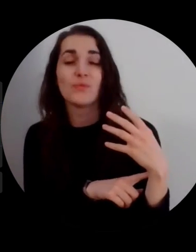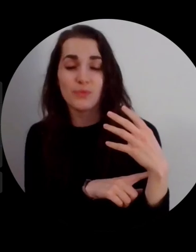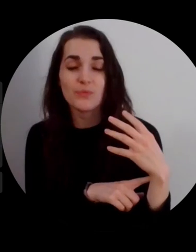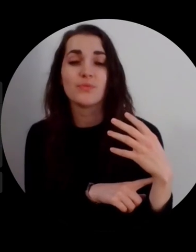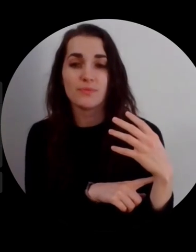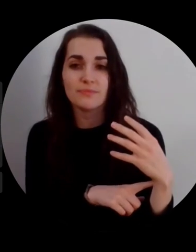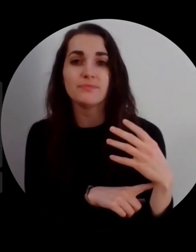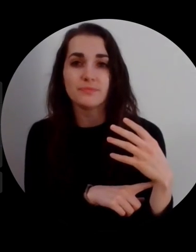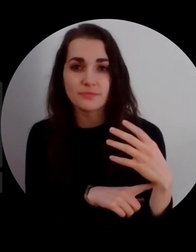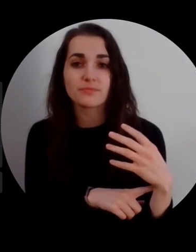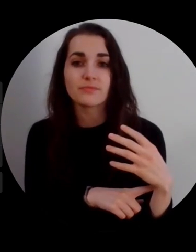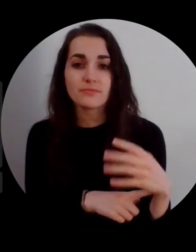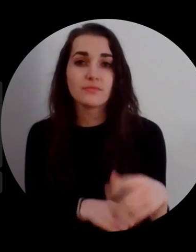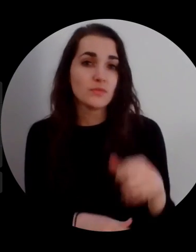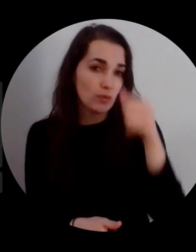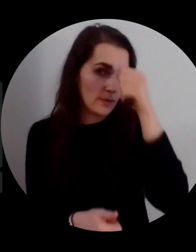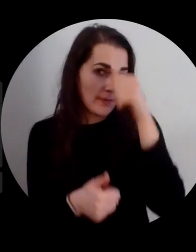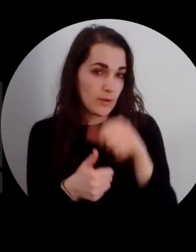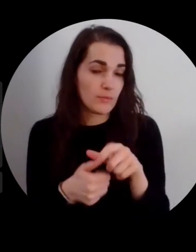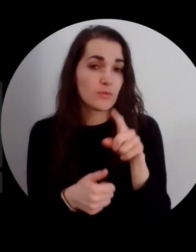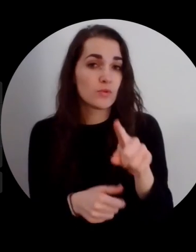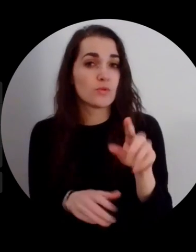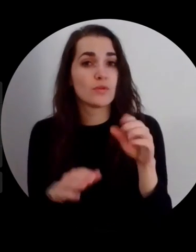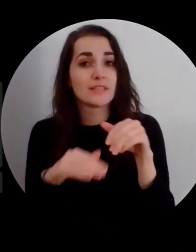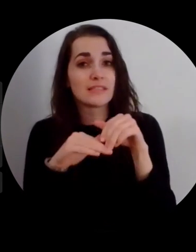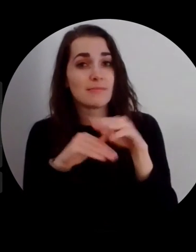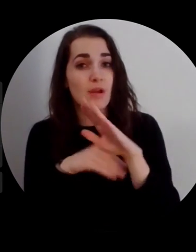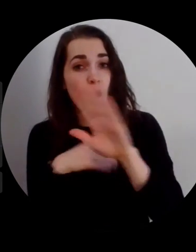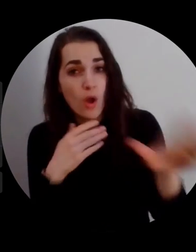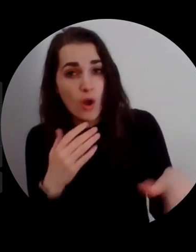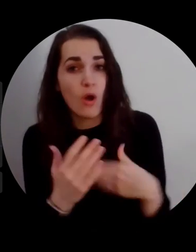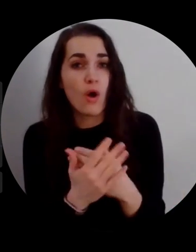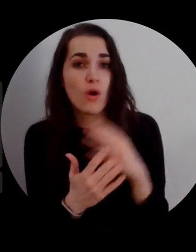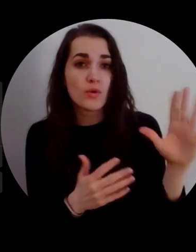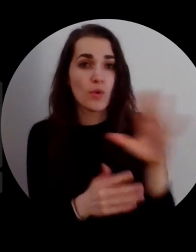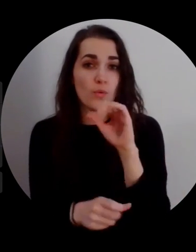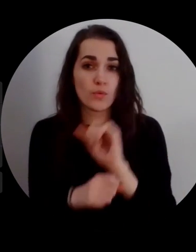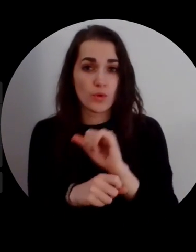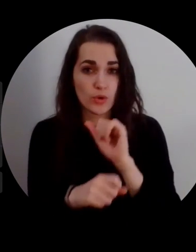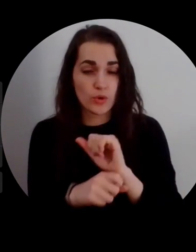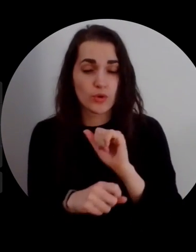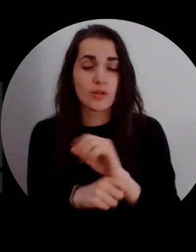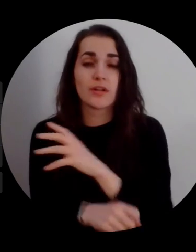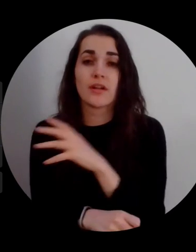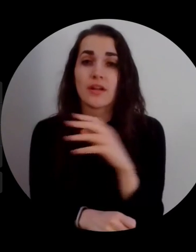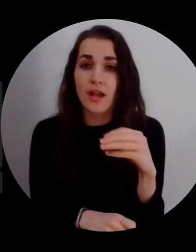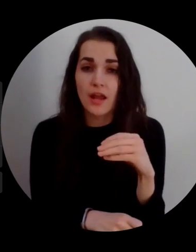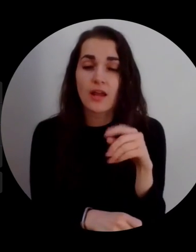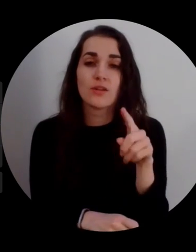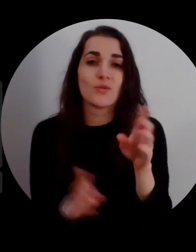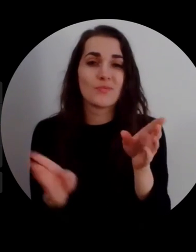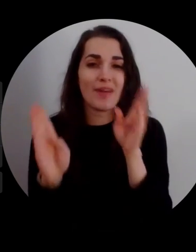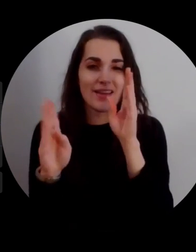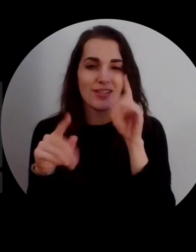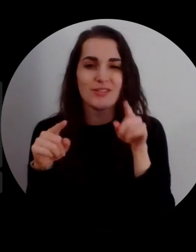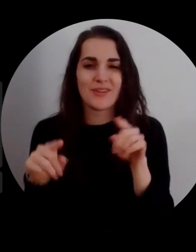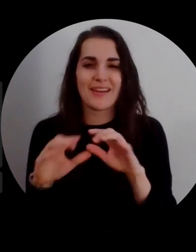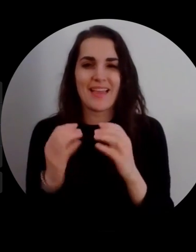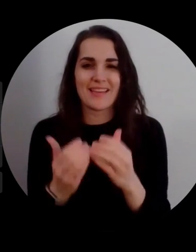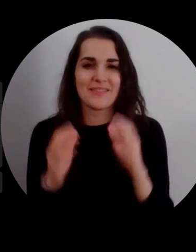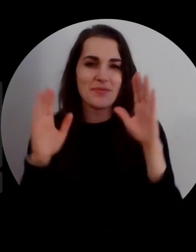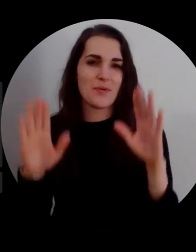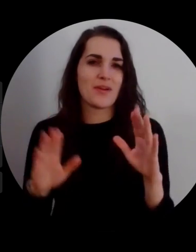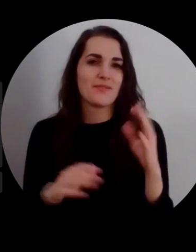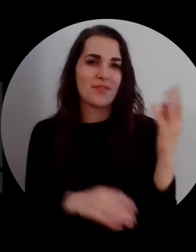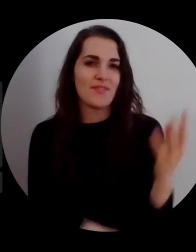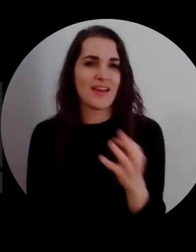And as a reminder, just to make sure that you are turning in all your assignments and you are paying attention in class. Have